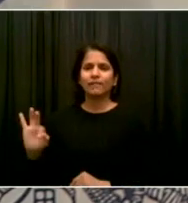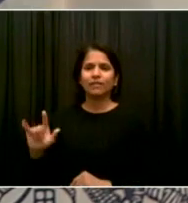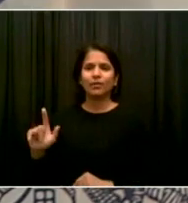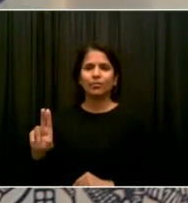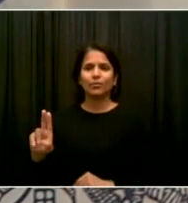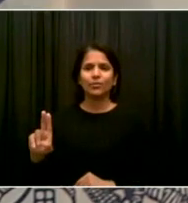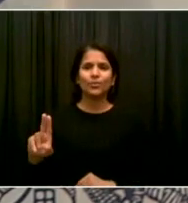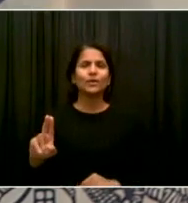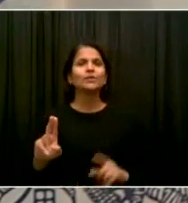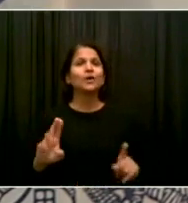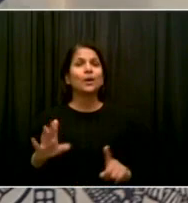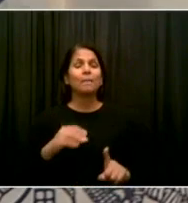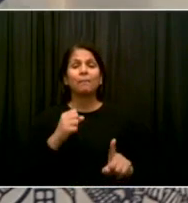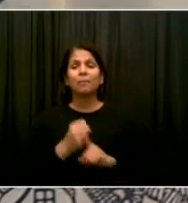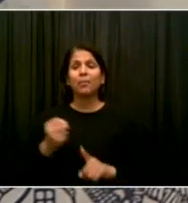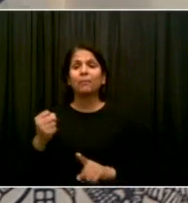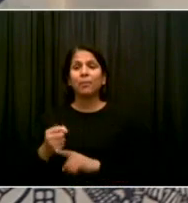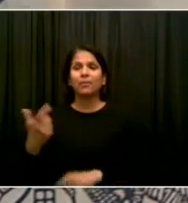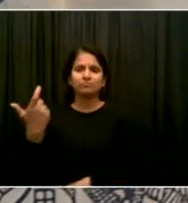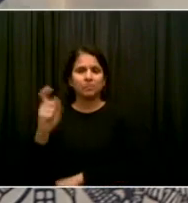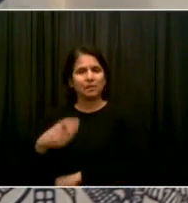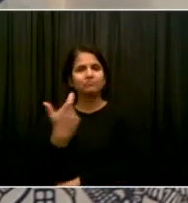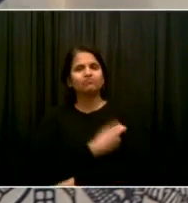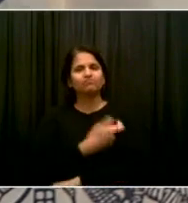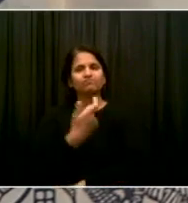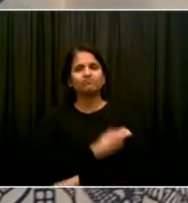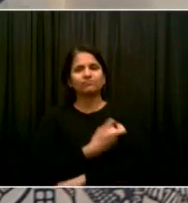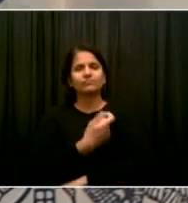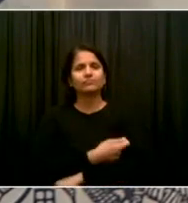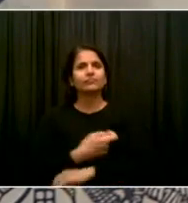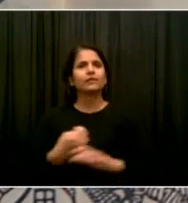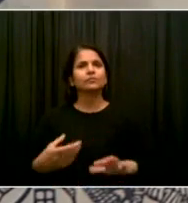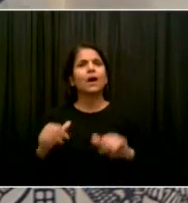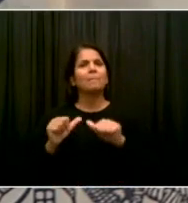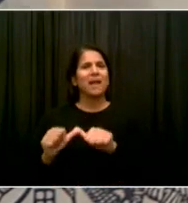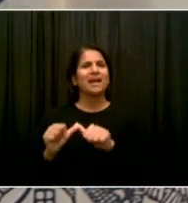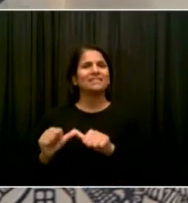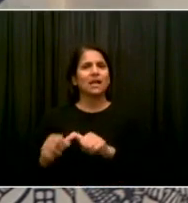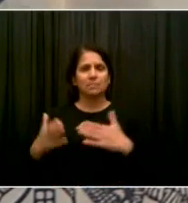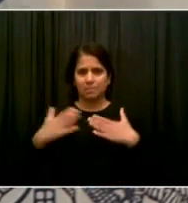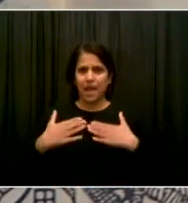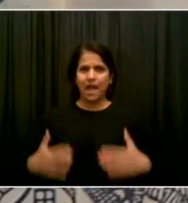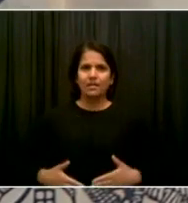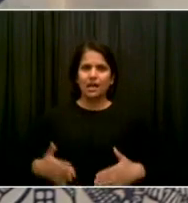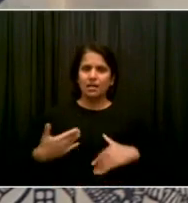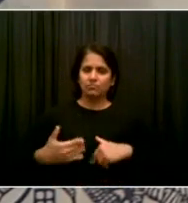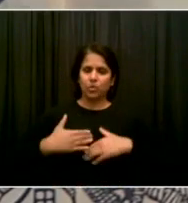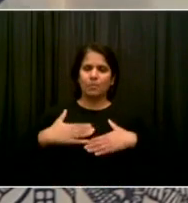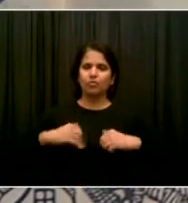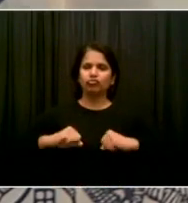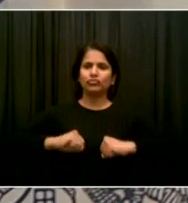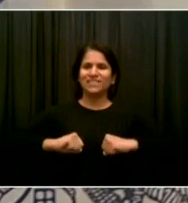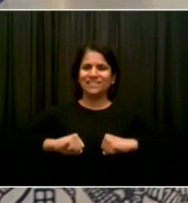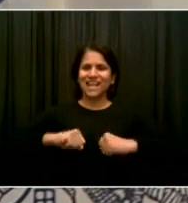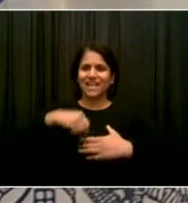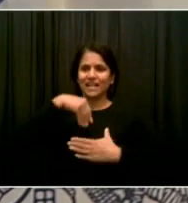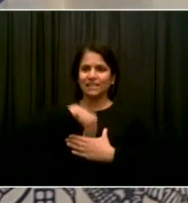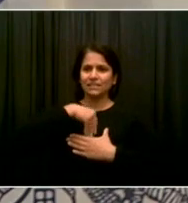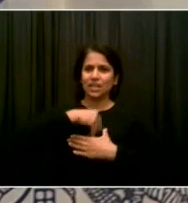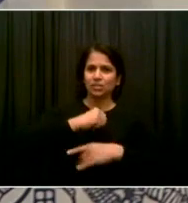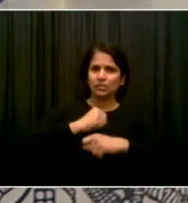a couple of shots a year as maintenance. But it's much less central to our lives, much more in the backdrop.